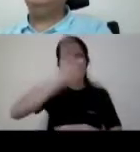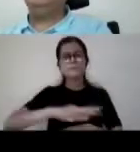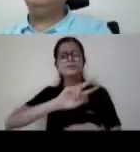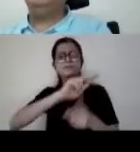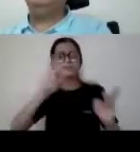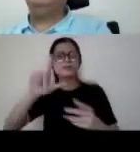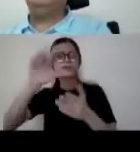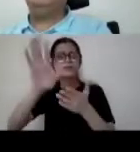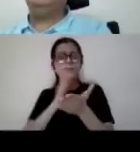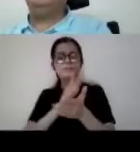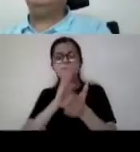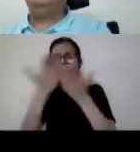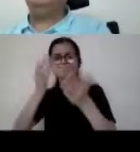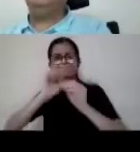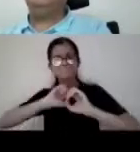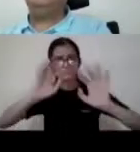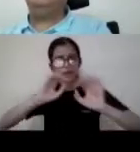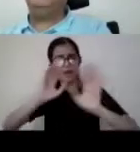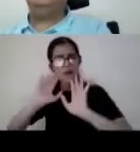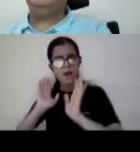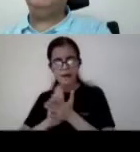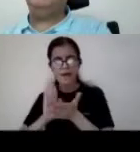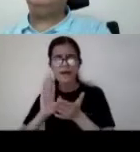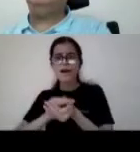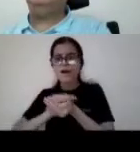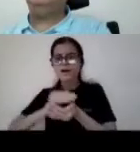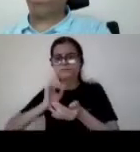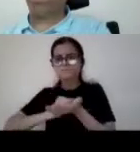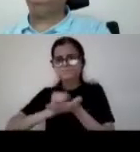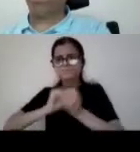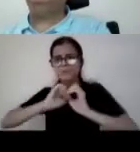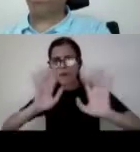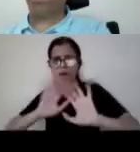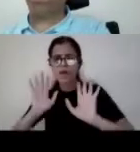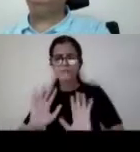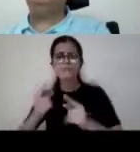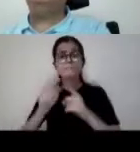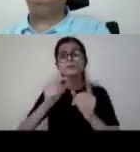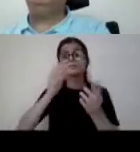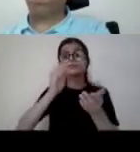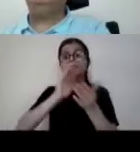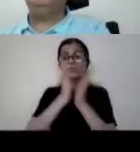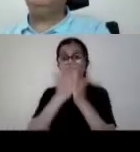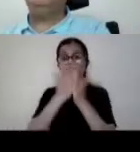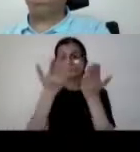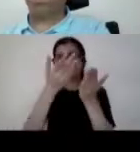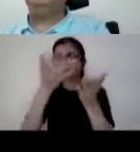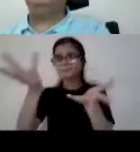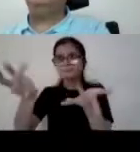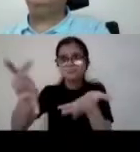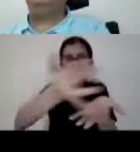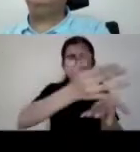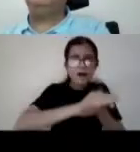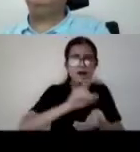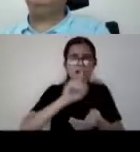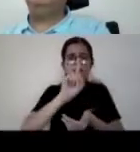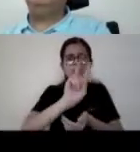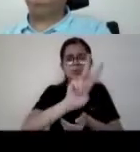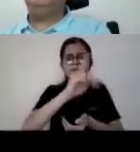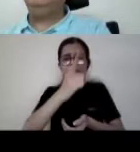but the total uh you can say collection of those books is of just about 21 000 titles in accessibility